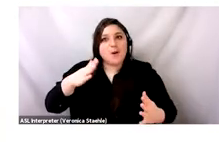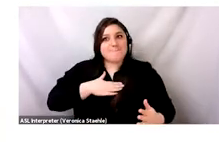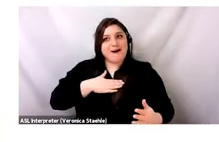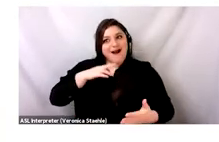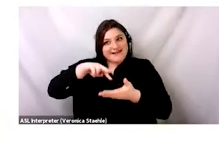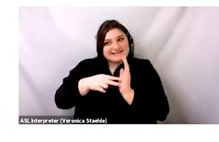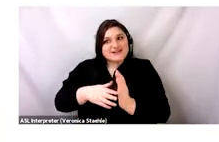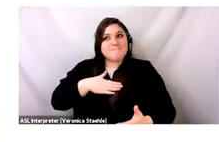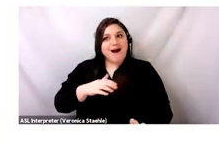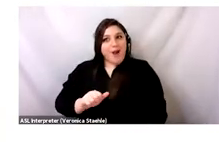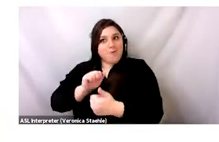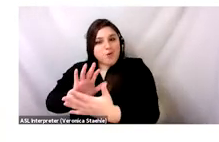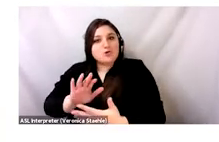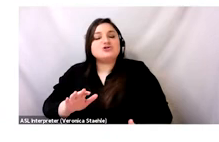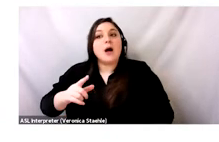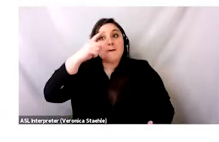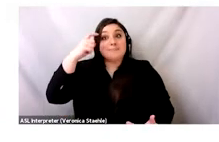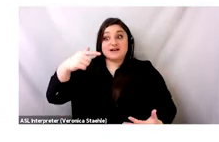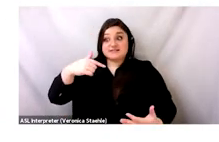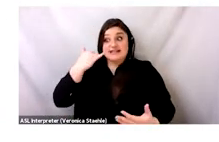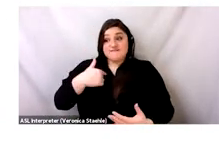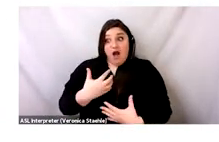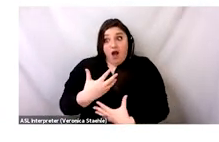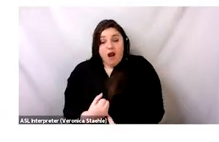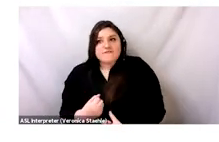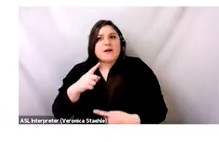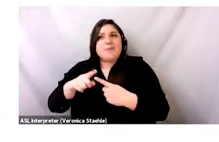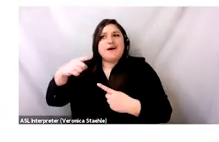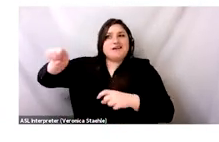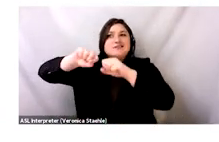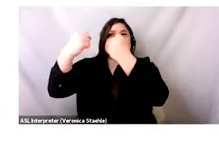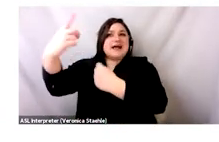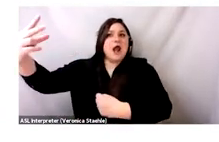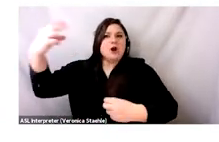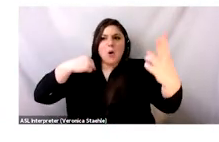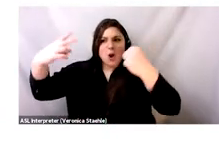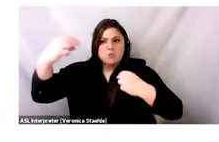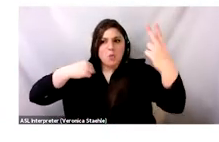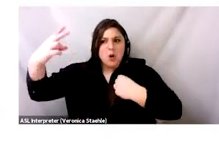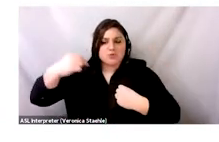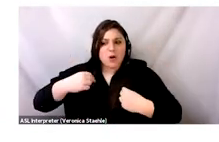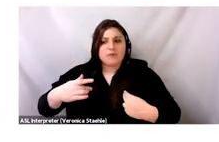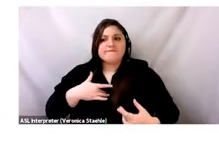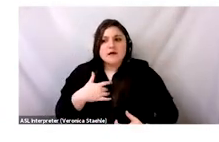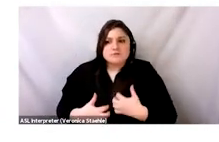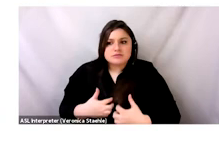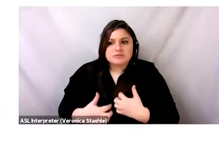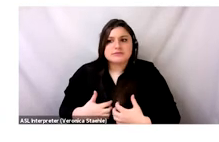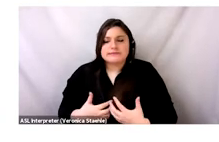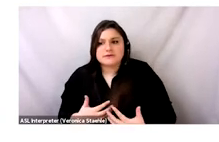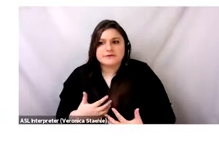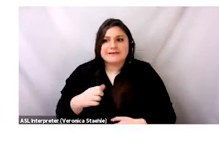of making clothes because you feel like that is not what, what, that is not what represents what is good or what is accepted in the society.